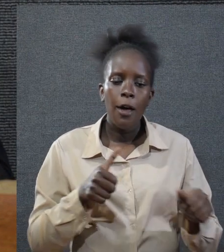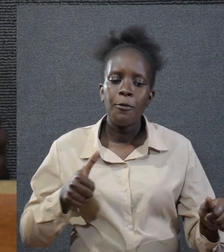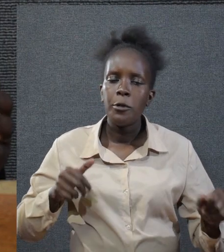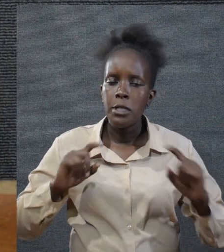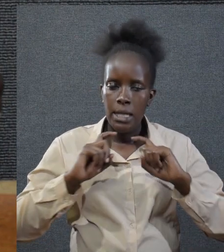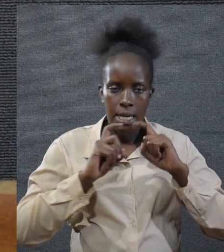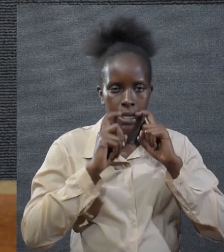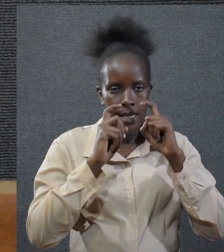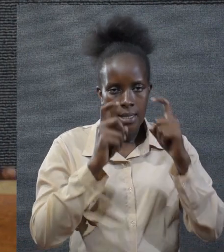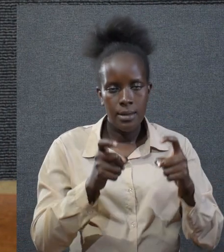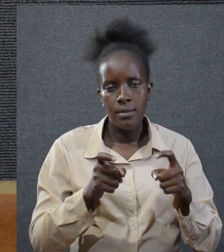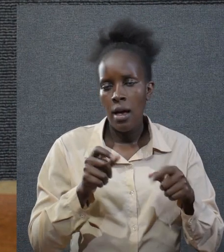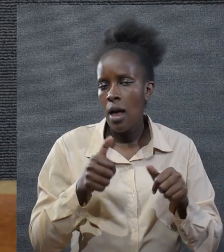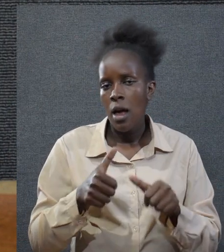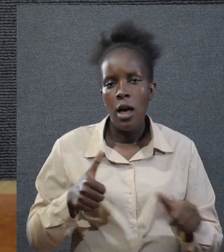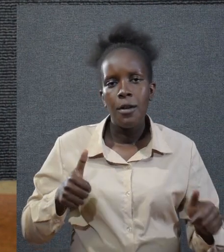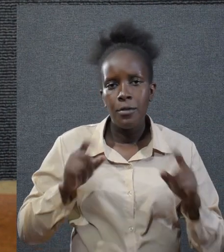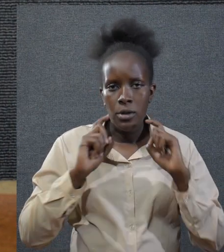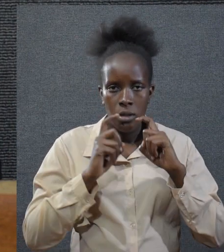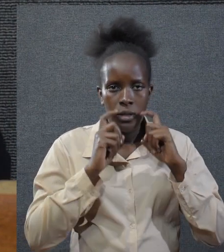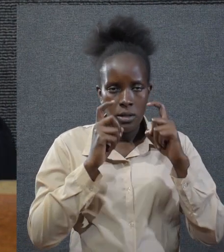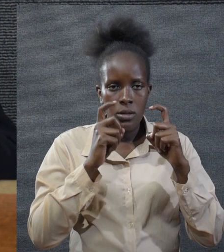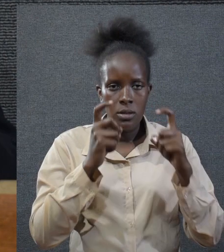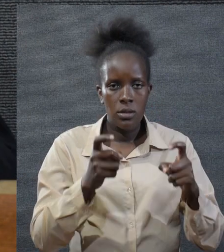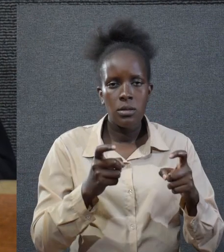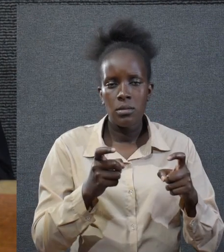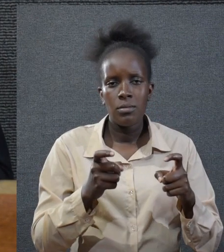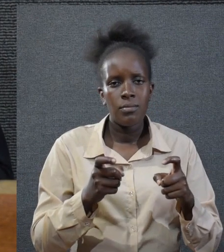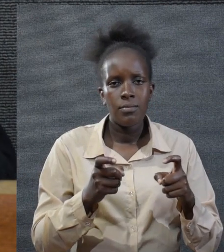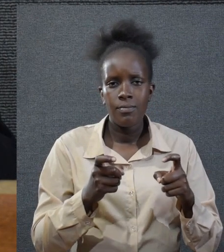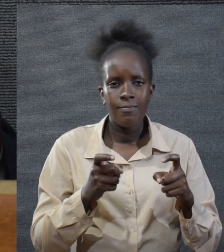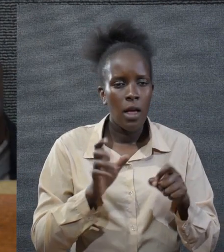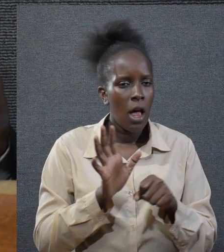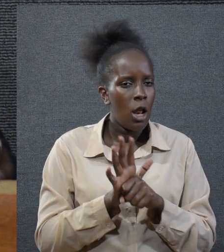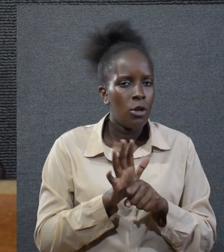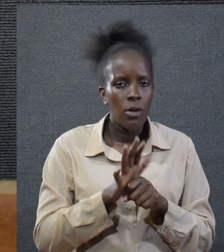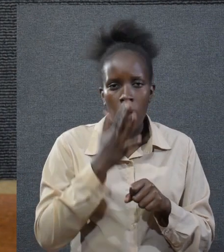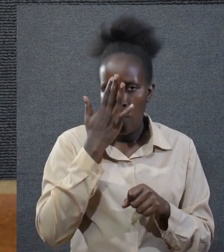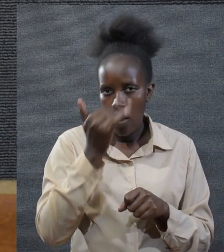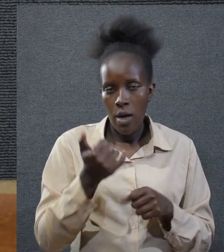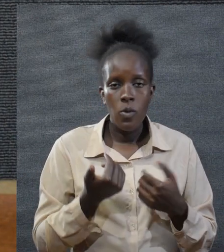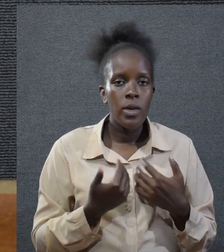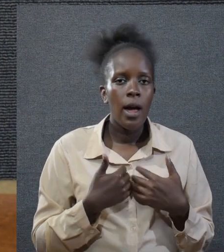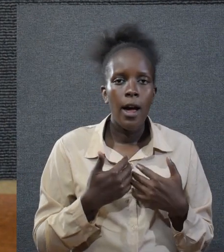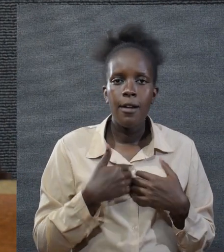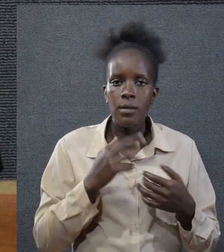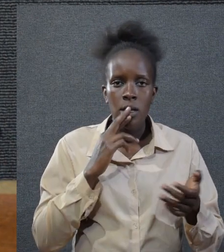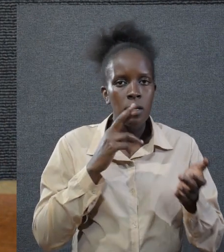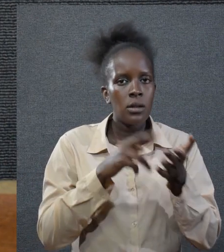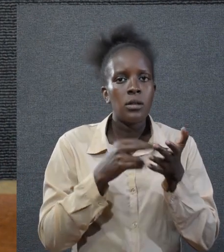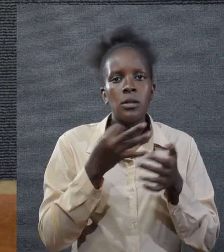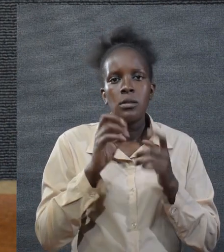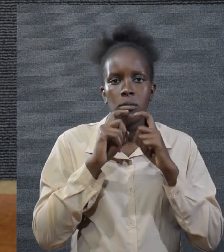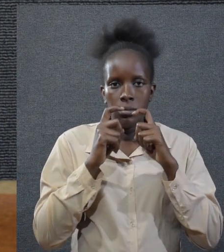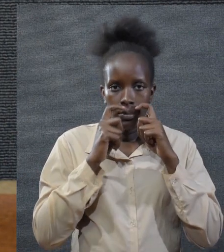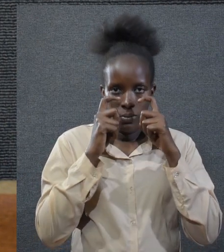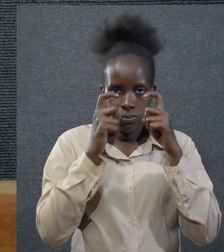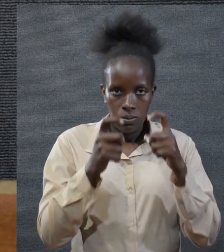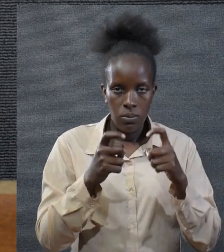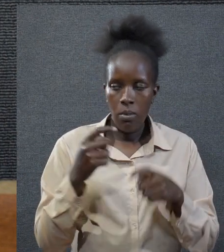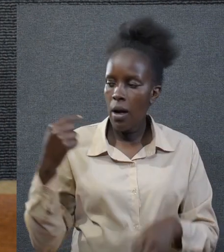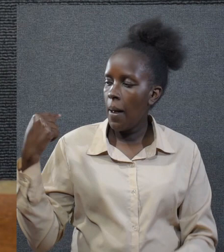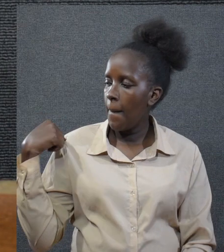let us avoid sin let us avoid sin as much as we can for there is consequence